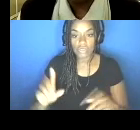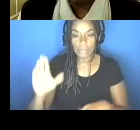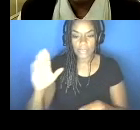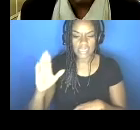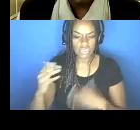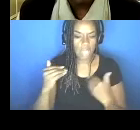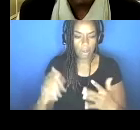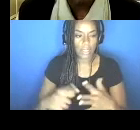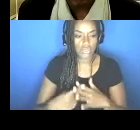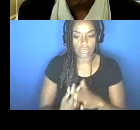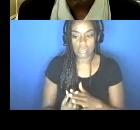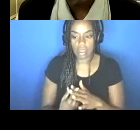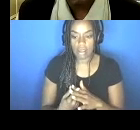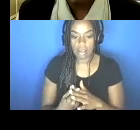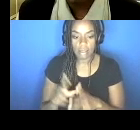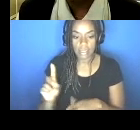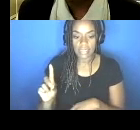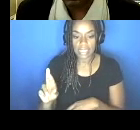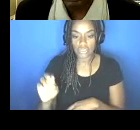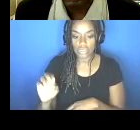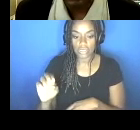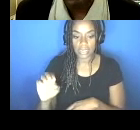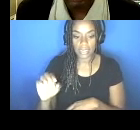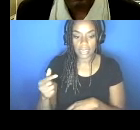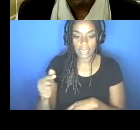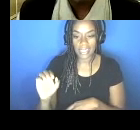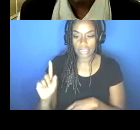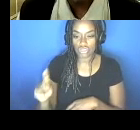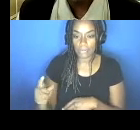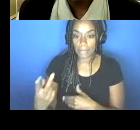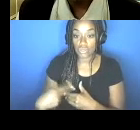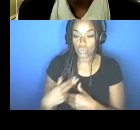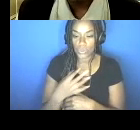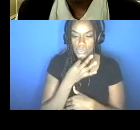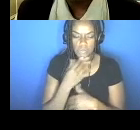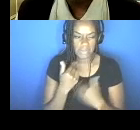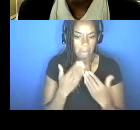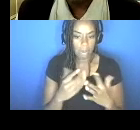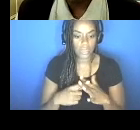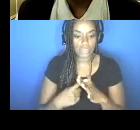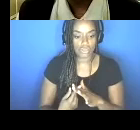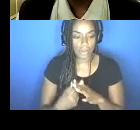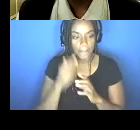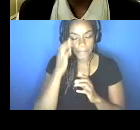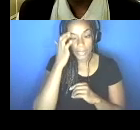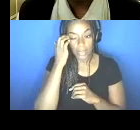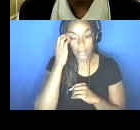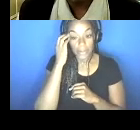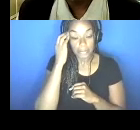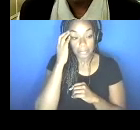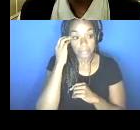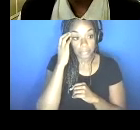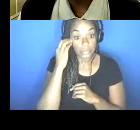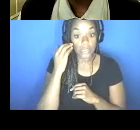it. Dr. Ige should be able to join shortly, but I'll just get started. But first I want to, I want to start